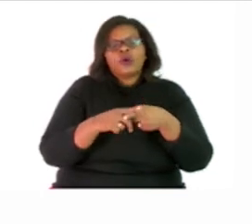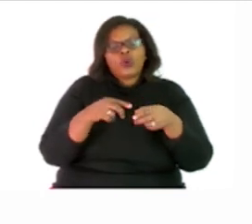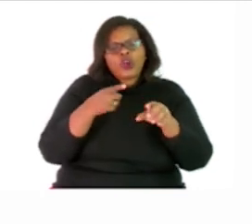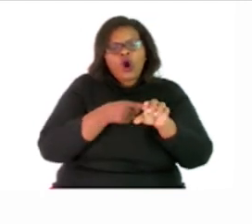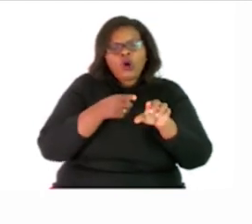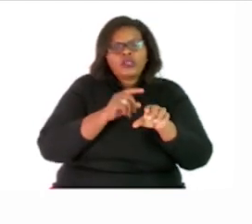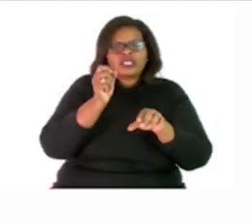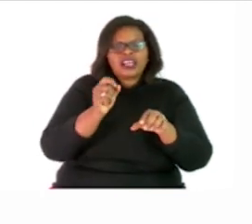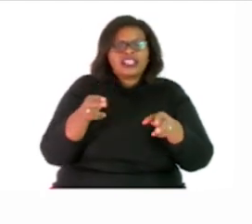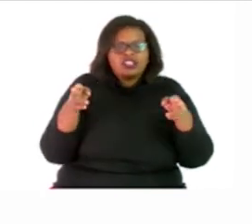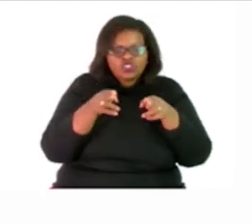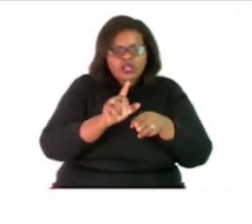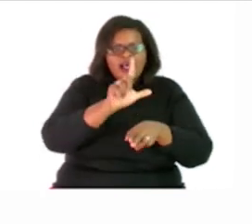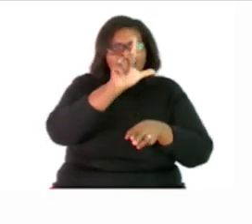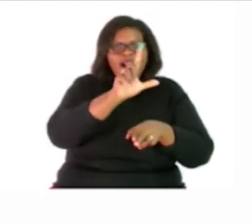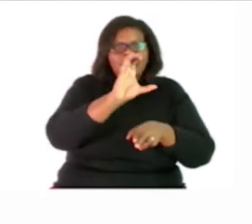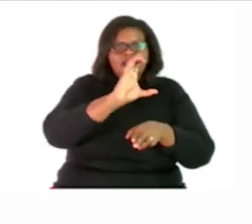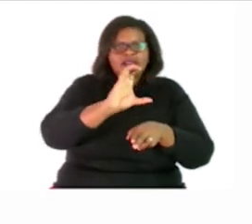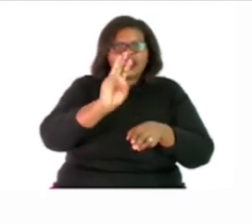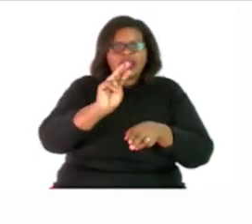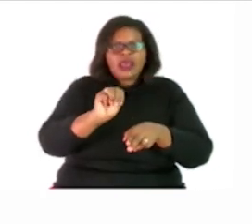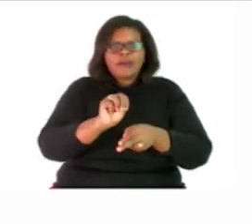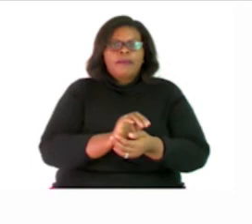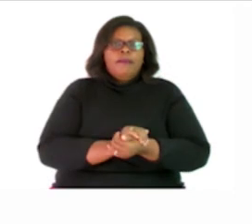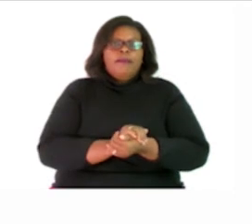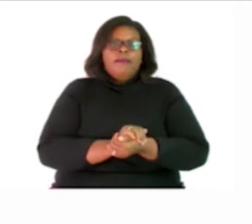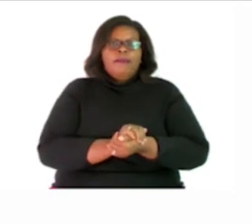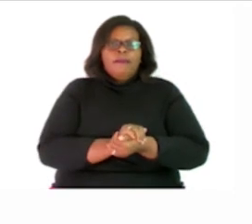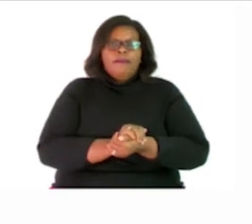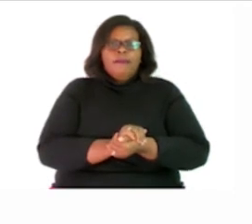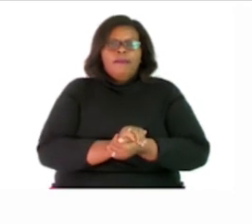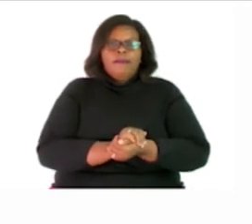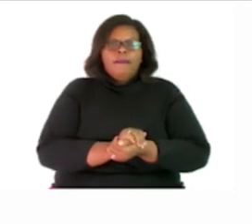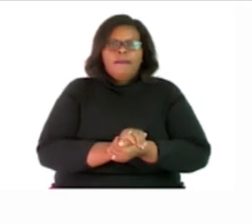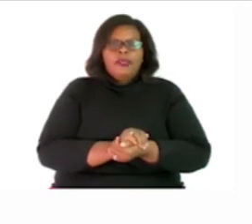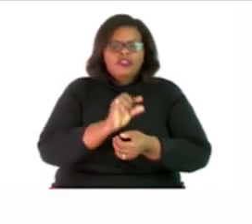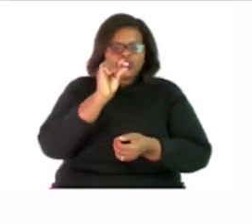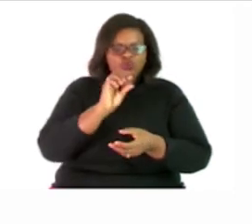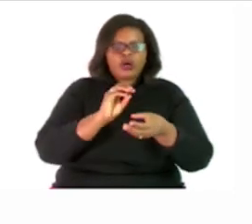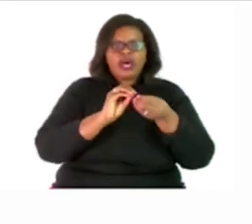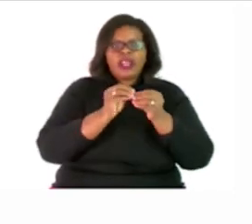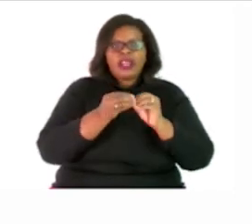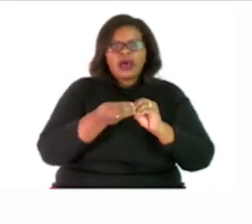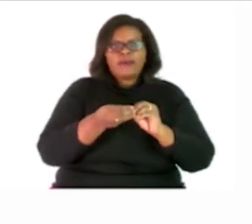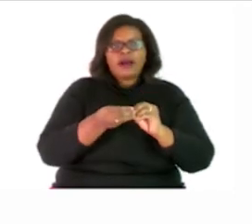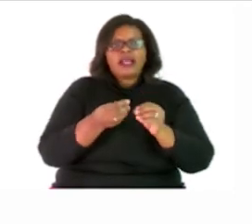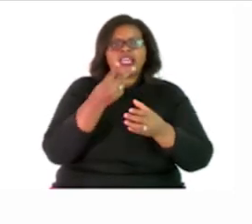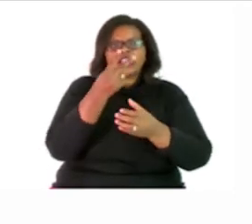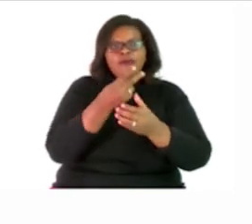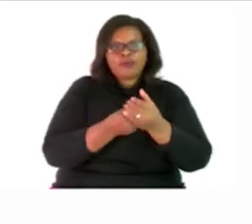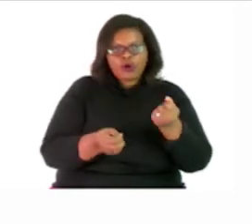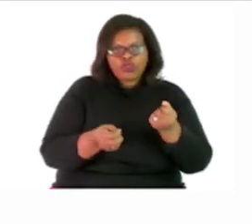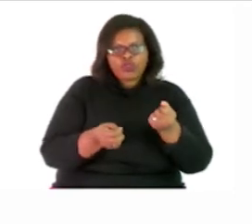LCM which is the smallest number that is in both sets